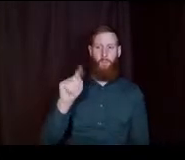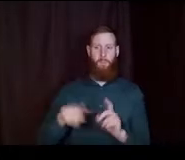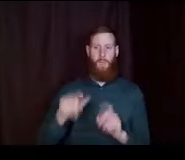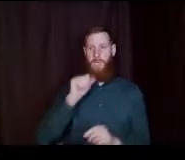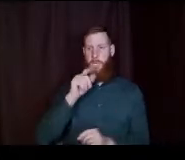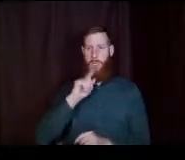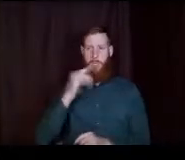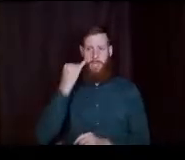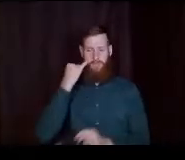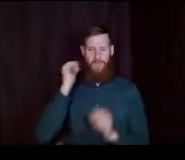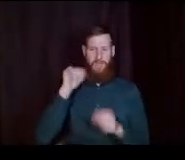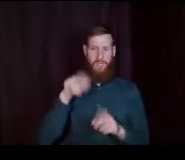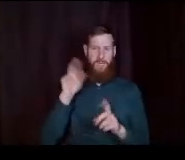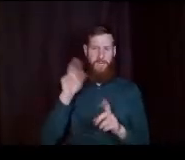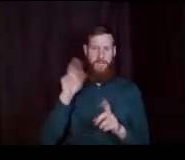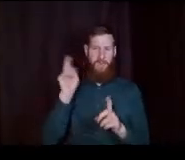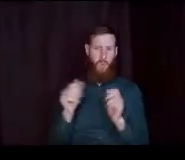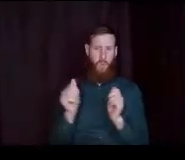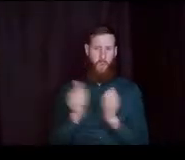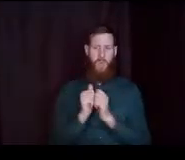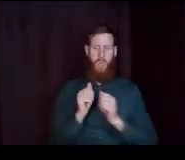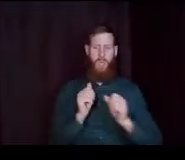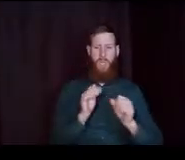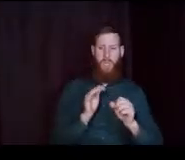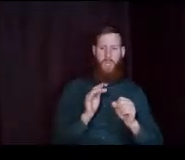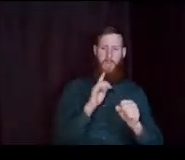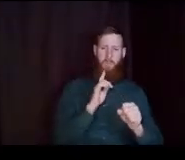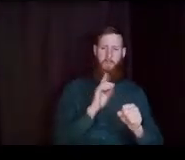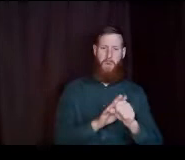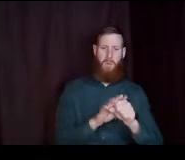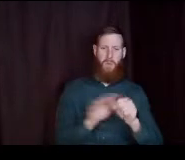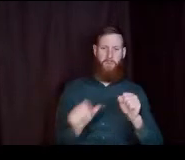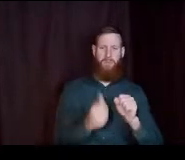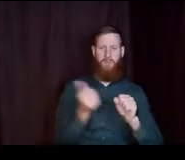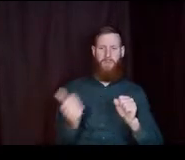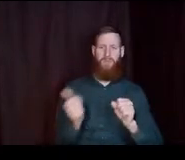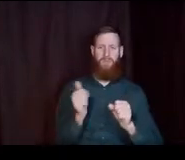apply with promise. at a different school.